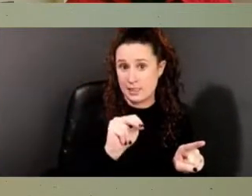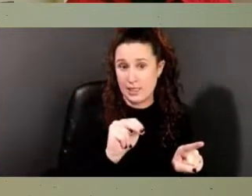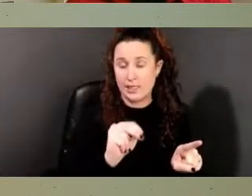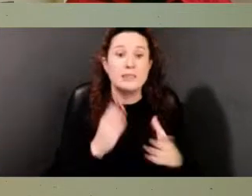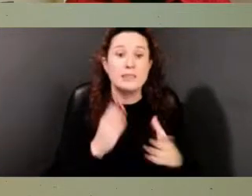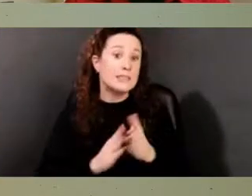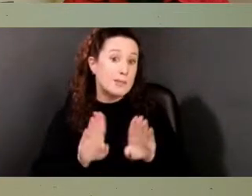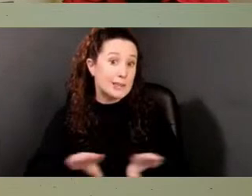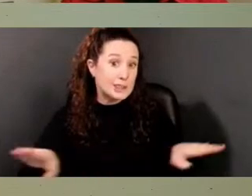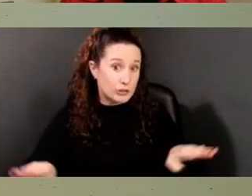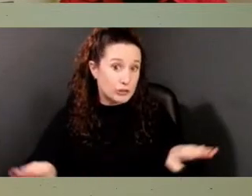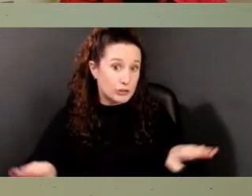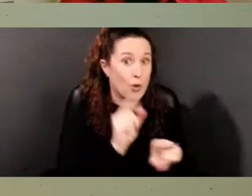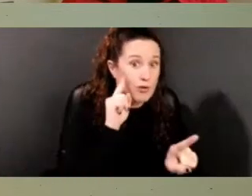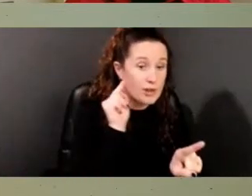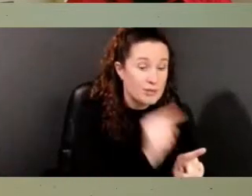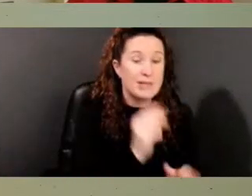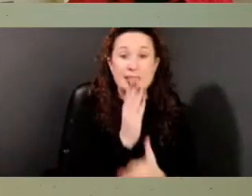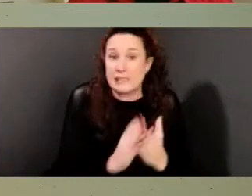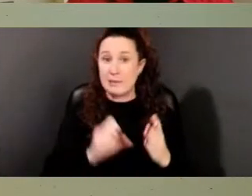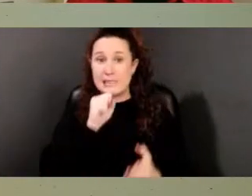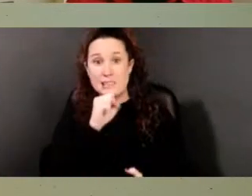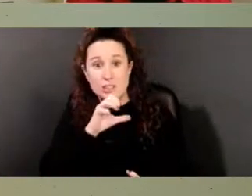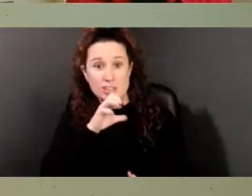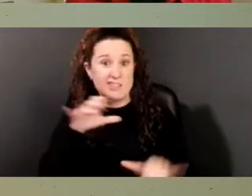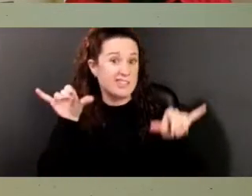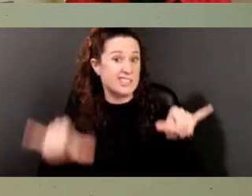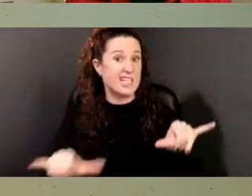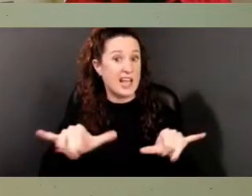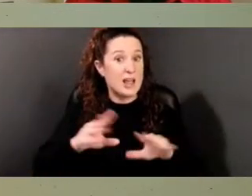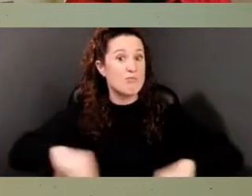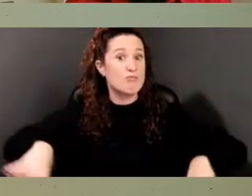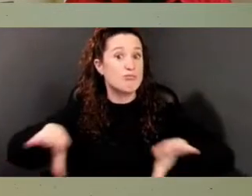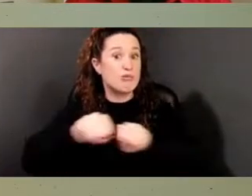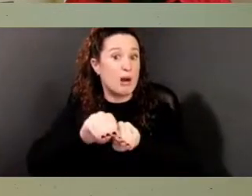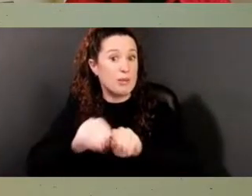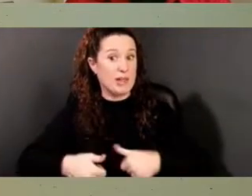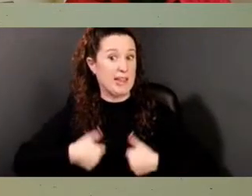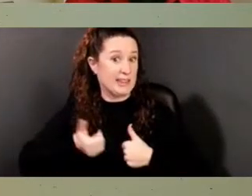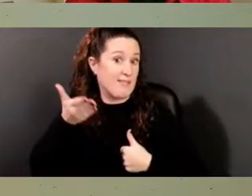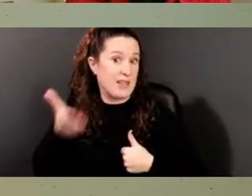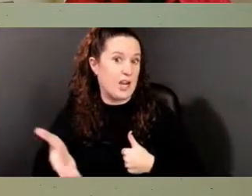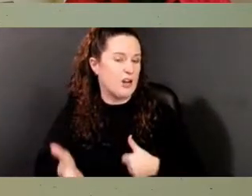some of the seniors lived on the property and were not to be disturbed.